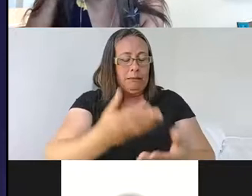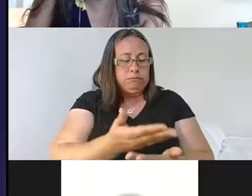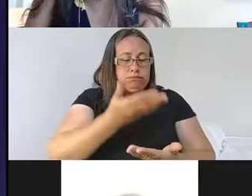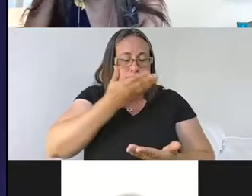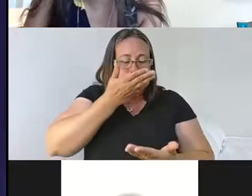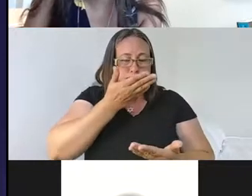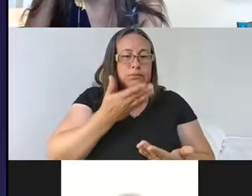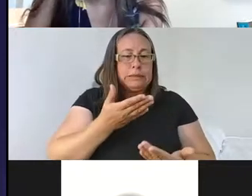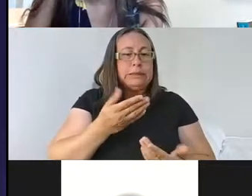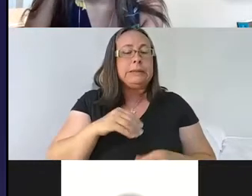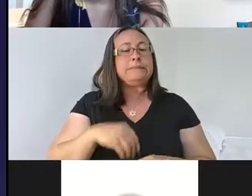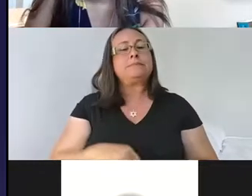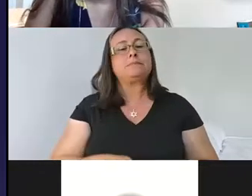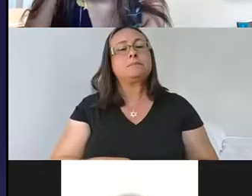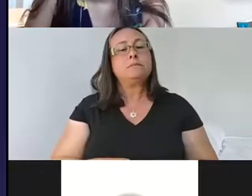necrotic area.